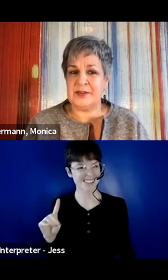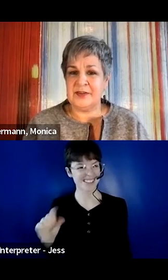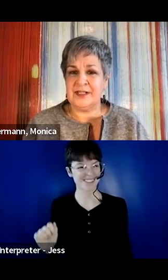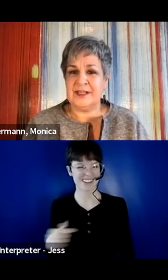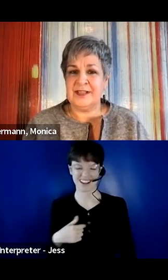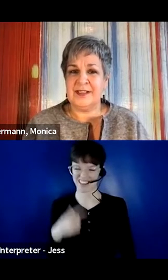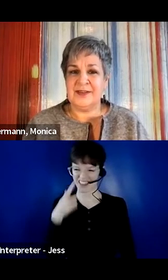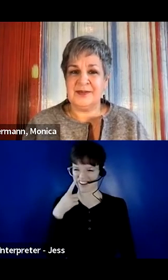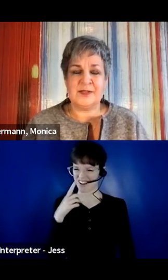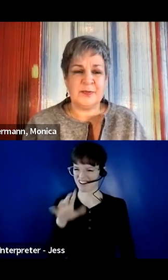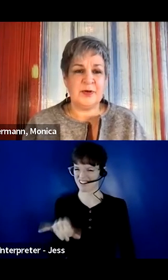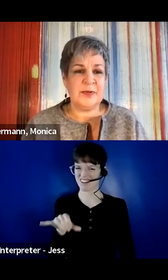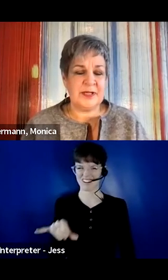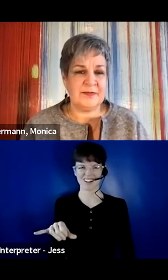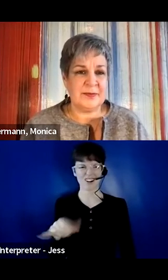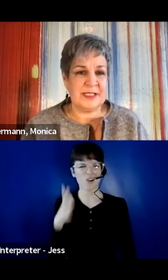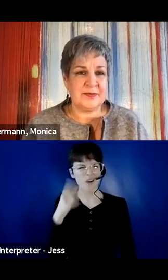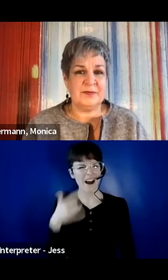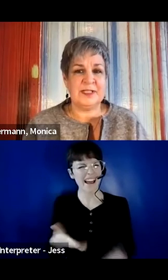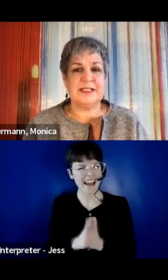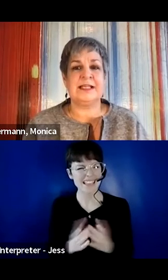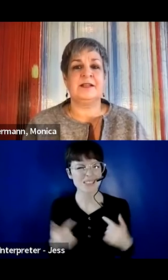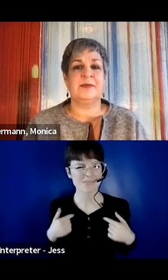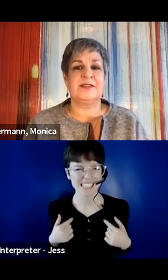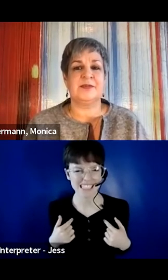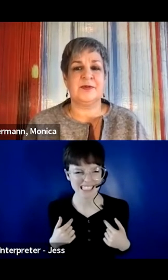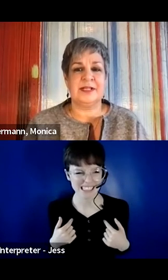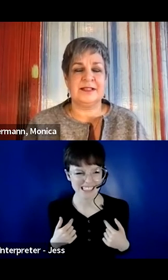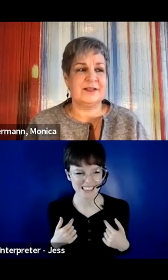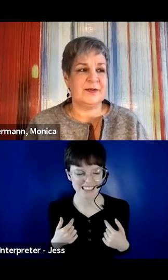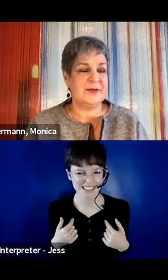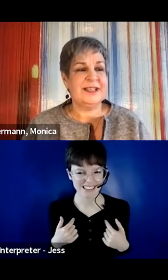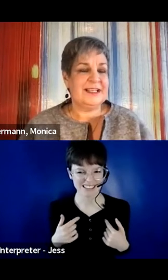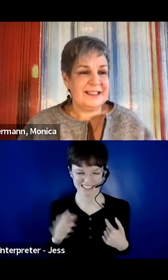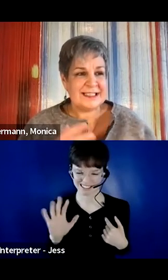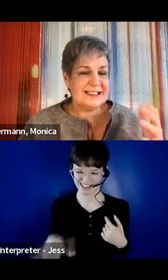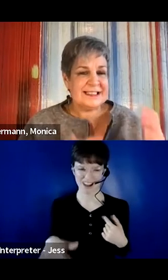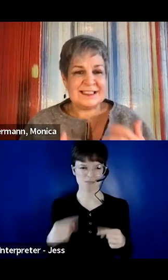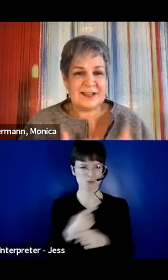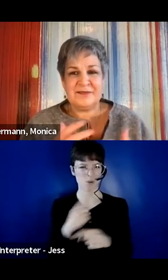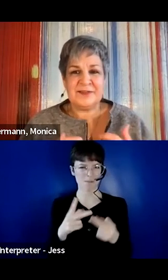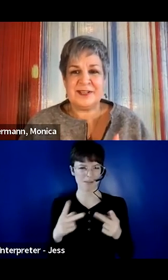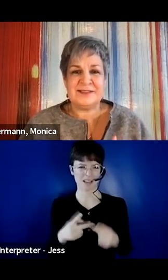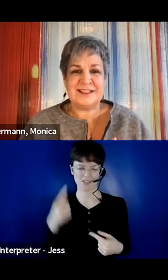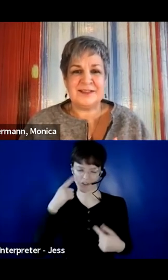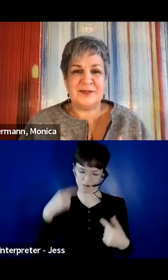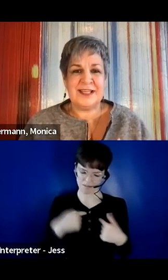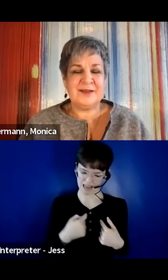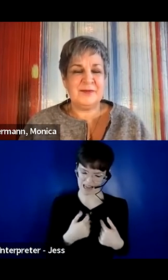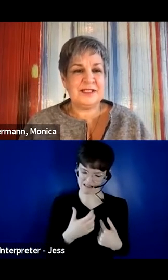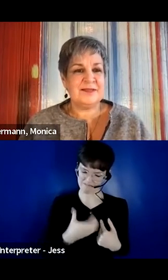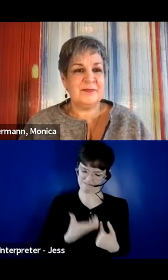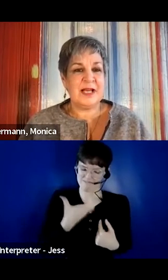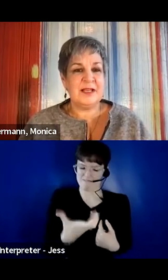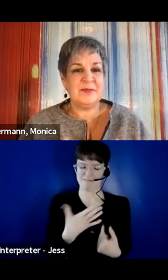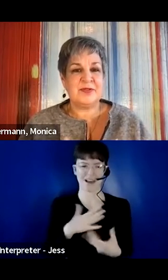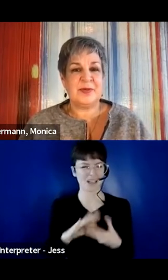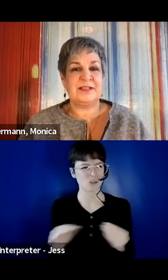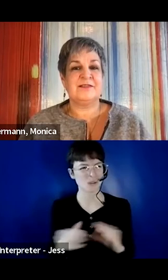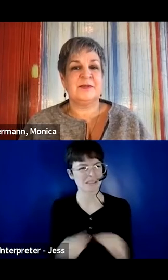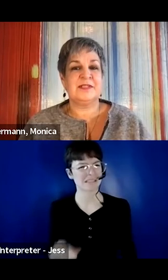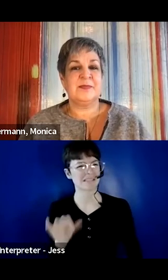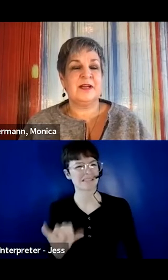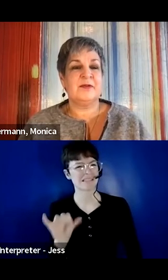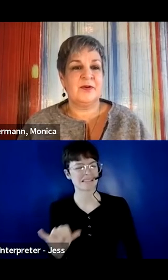to be heard here? You know, is it appropriate for me to be really telling my story? And so, like in the discomfort, I was thinking, okay, what's my